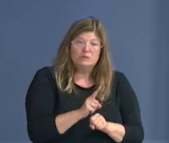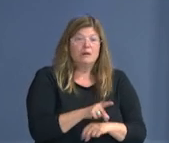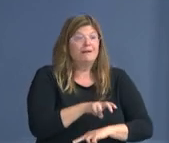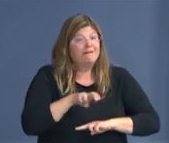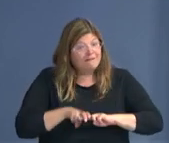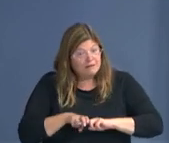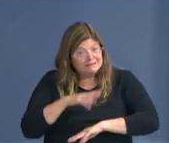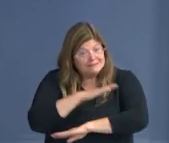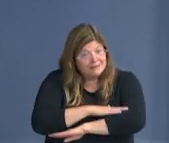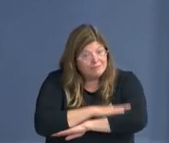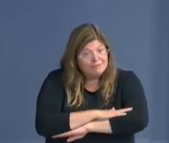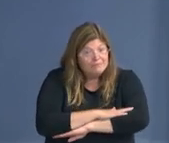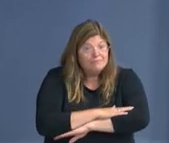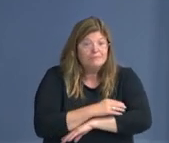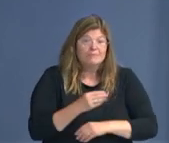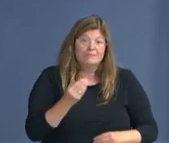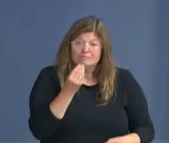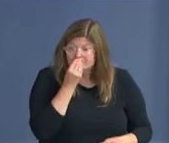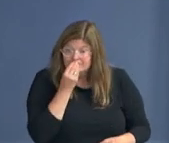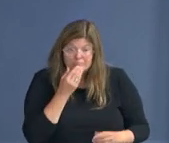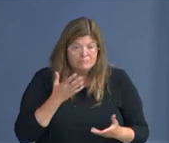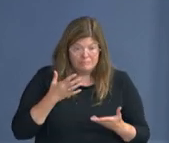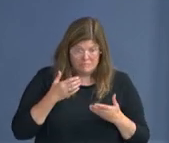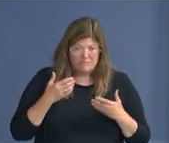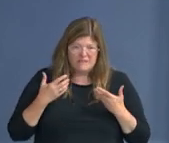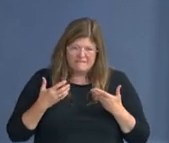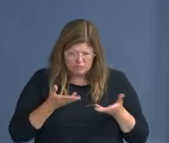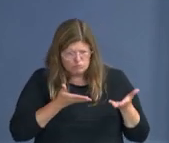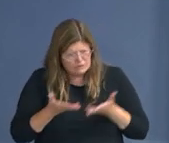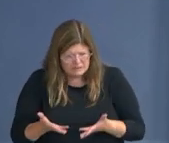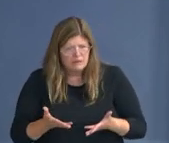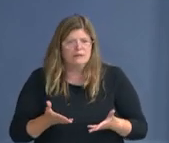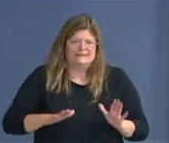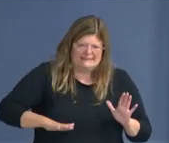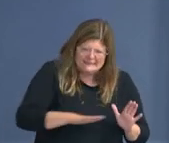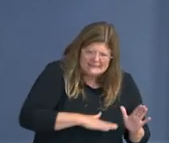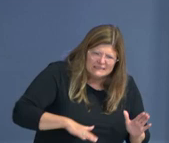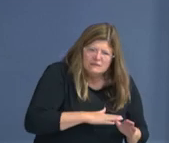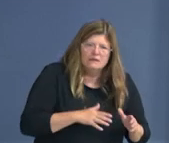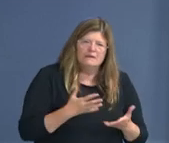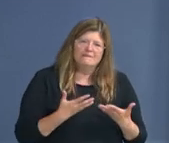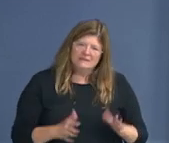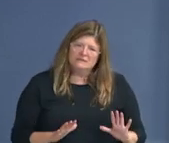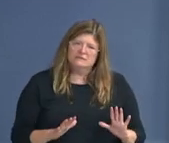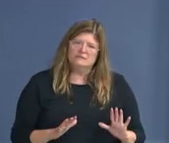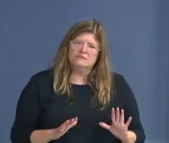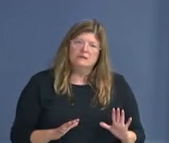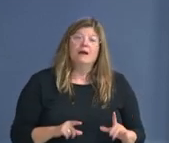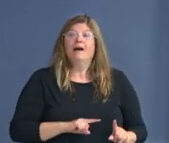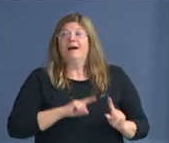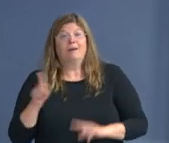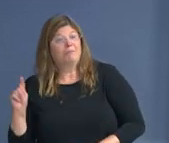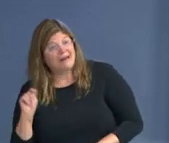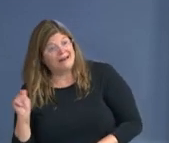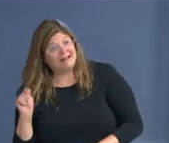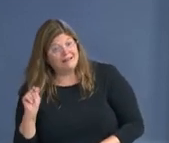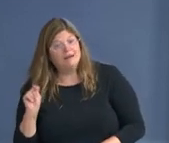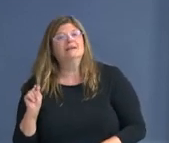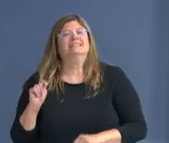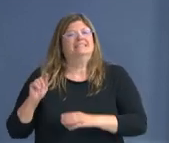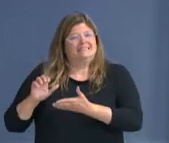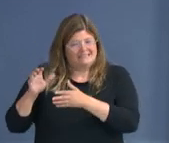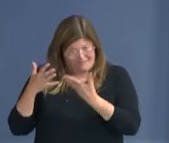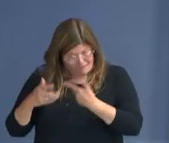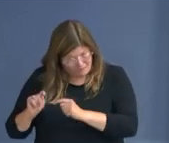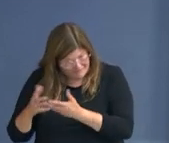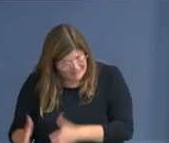as handles and bathroom items. Of course, we also want to